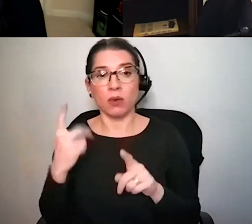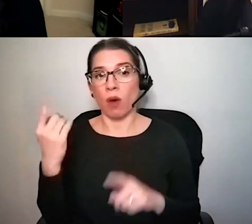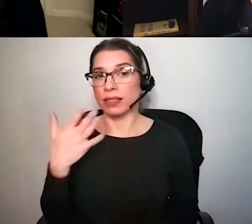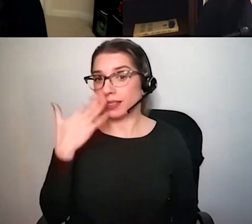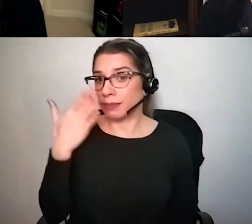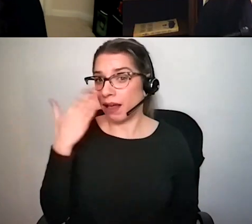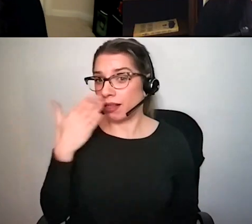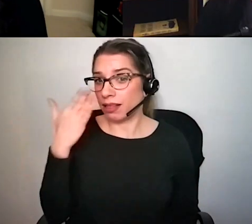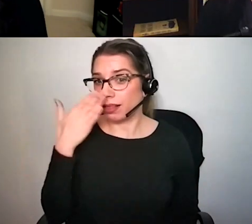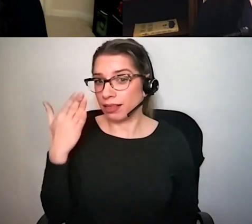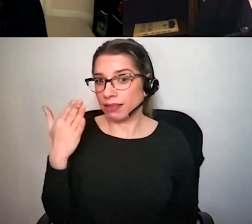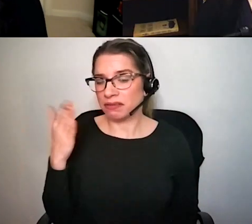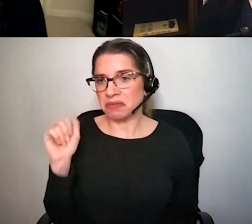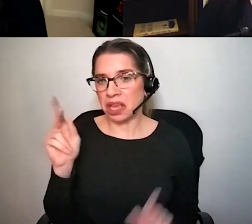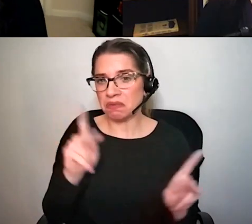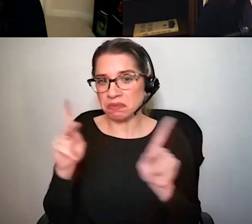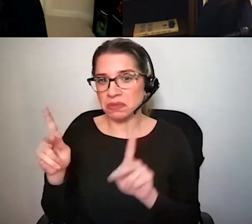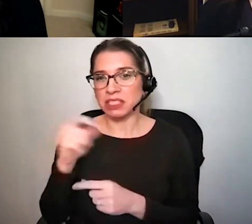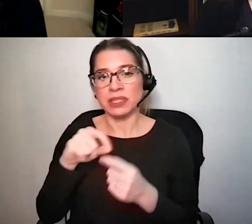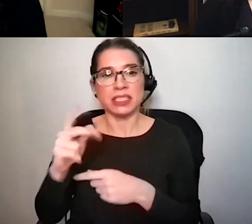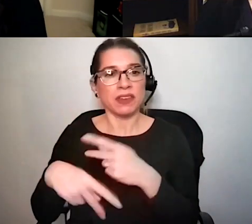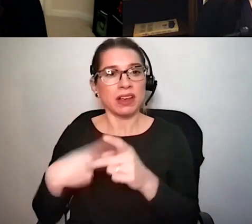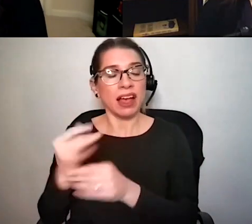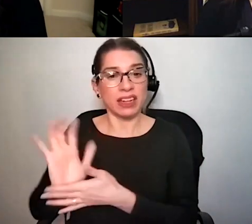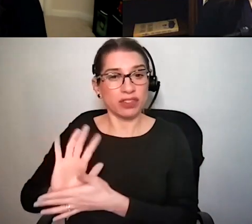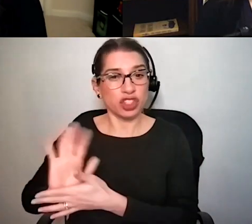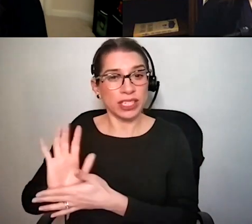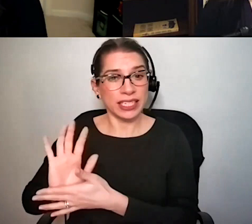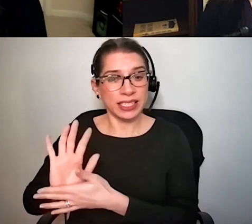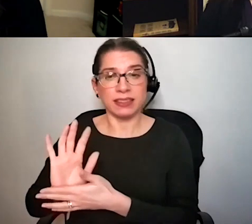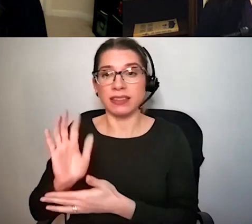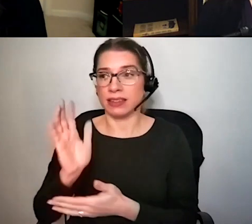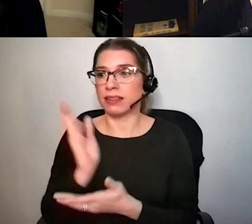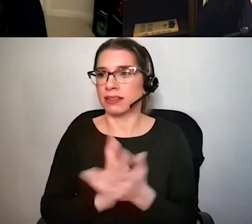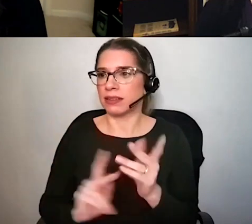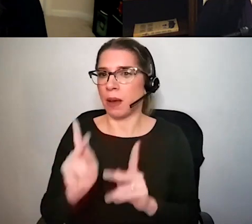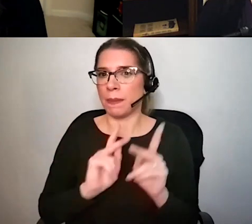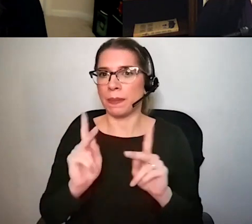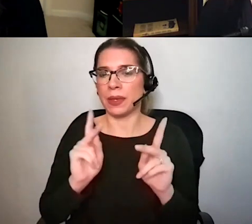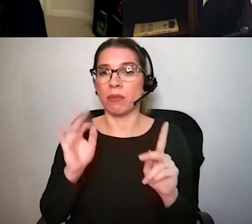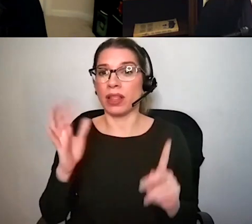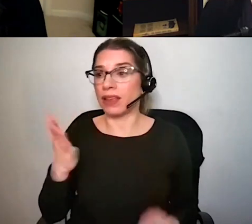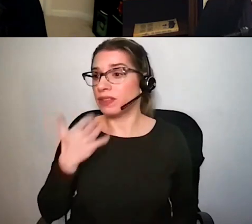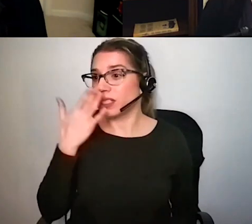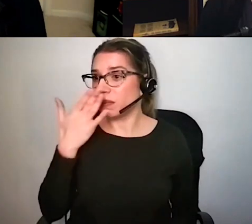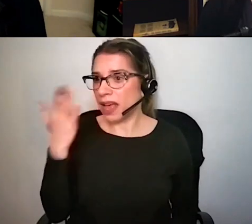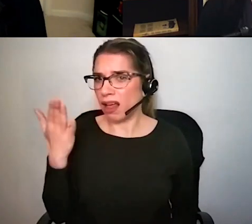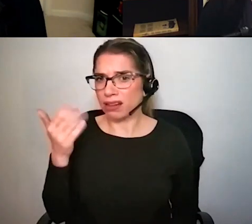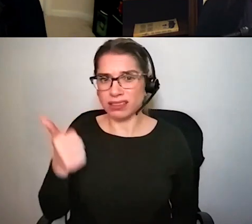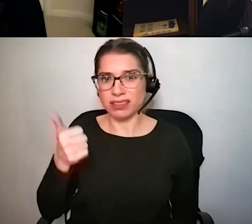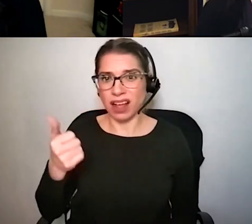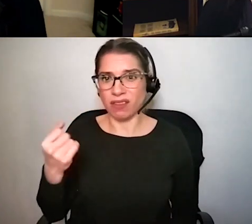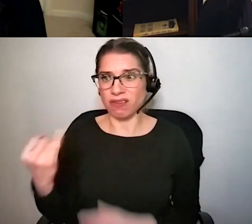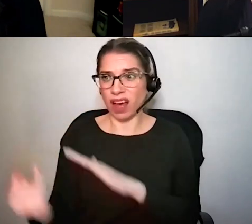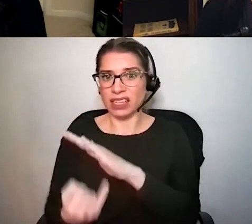um certain kinds of cheeses might smell really bad if you just smelled them out of context whereas if you're